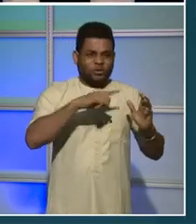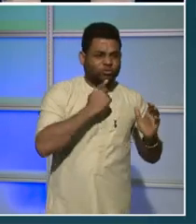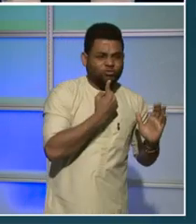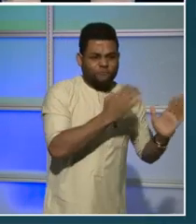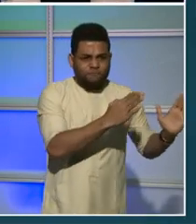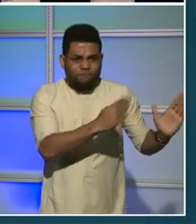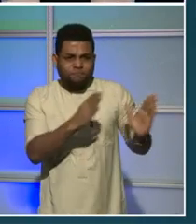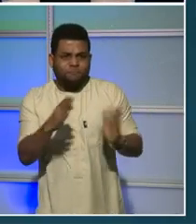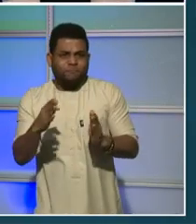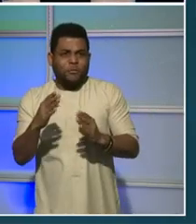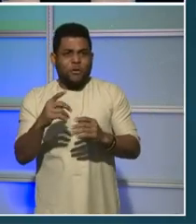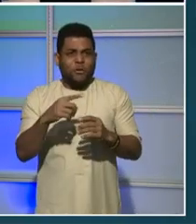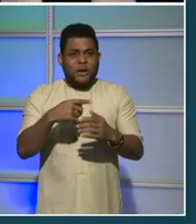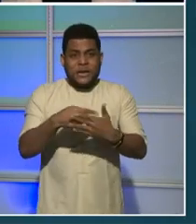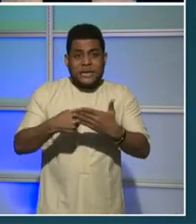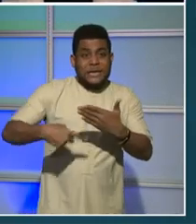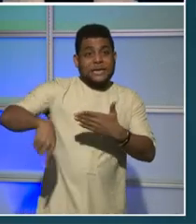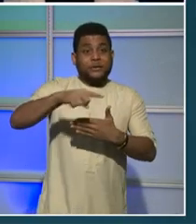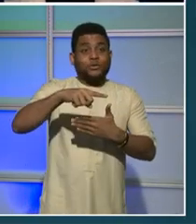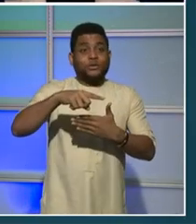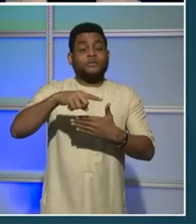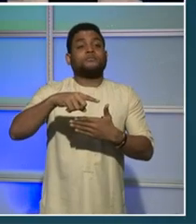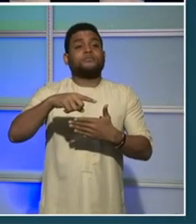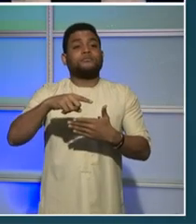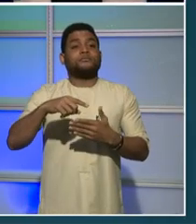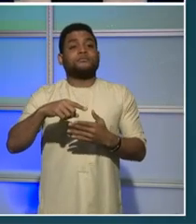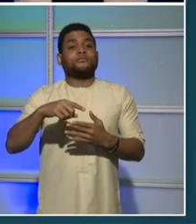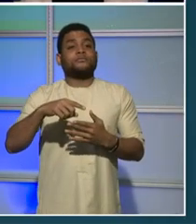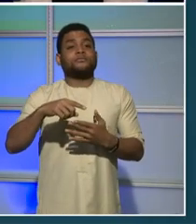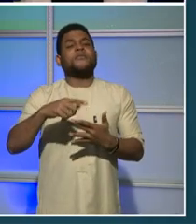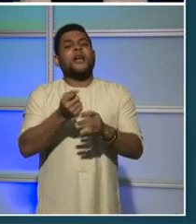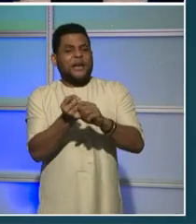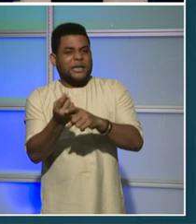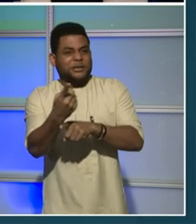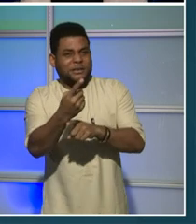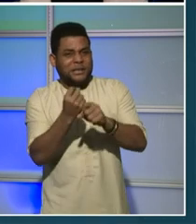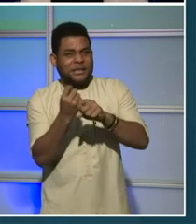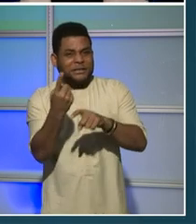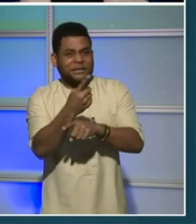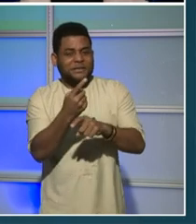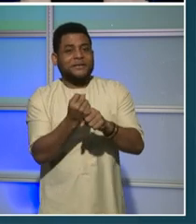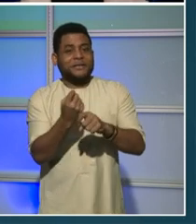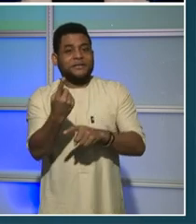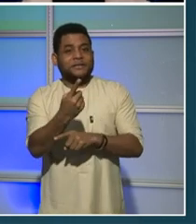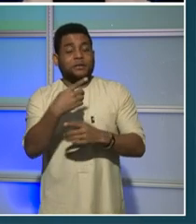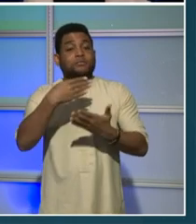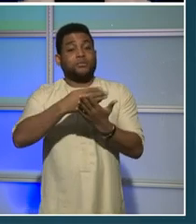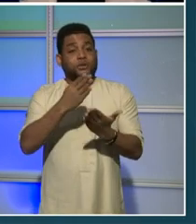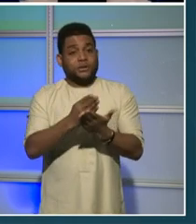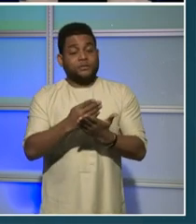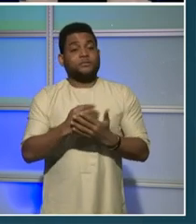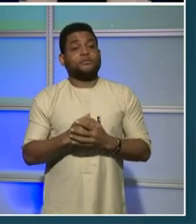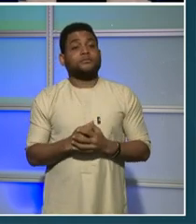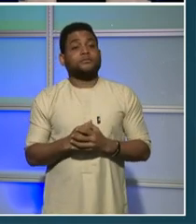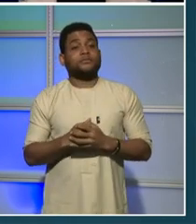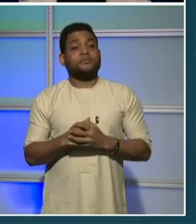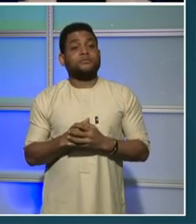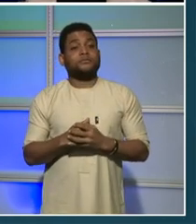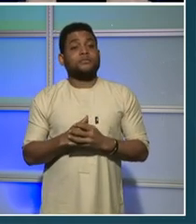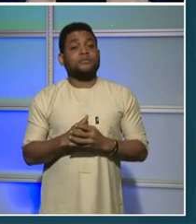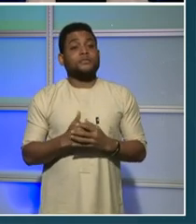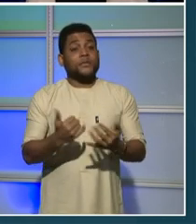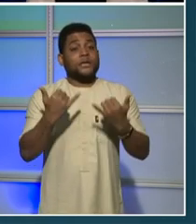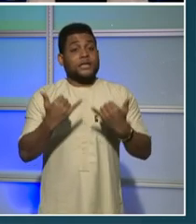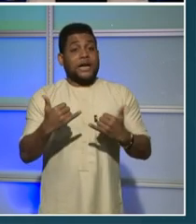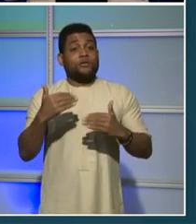team that I lead begins reviewing the details. Next, a crucial step in the process is talking to you, the